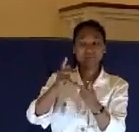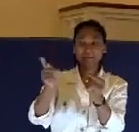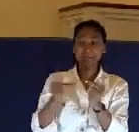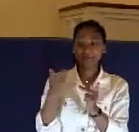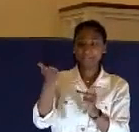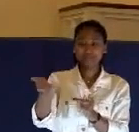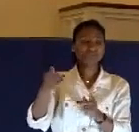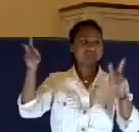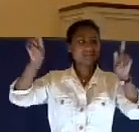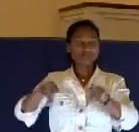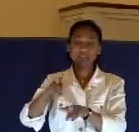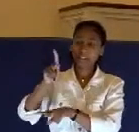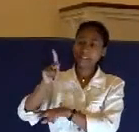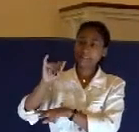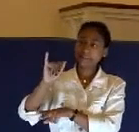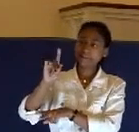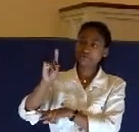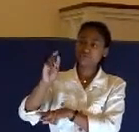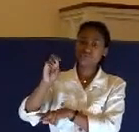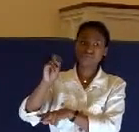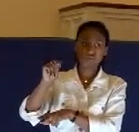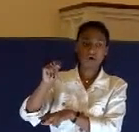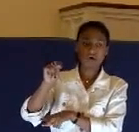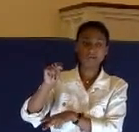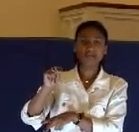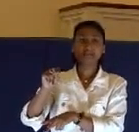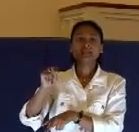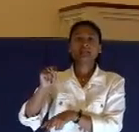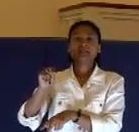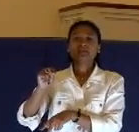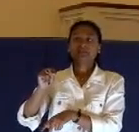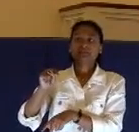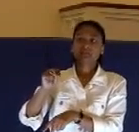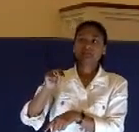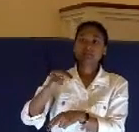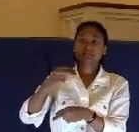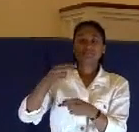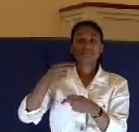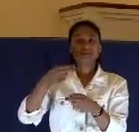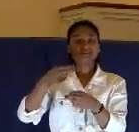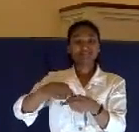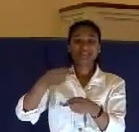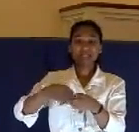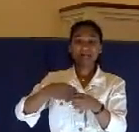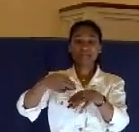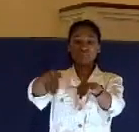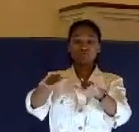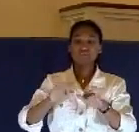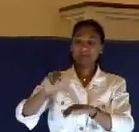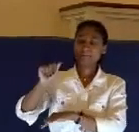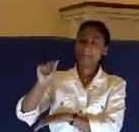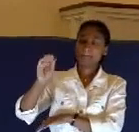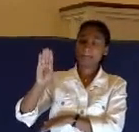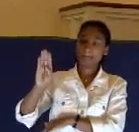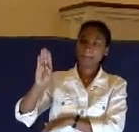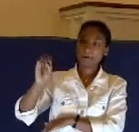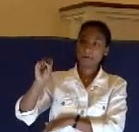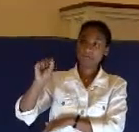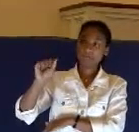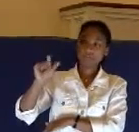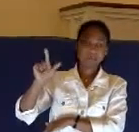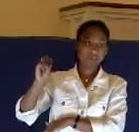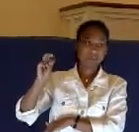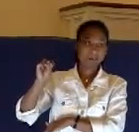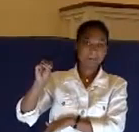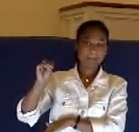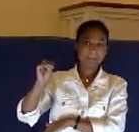there in the Valley of Kidron as you're going up to the Mount of Olives called the Tomb of Absalom. I've been there. Jewish people have